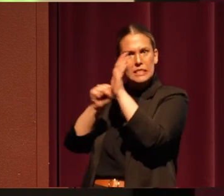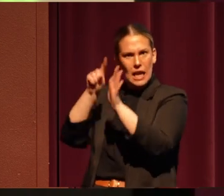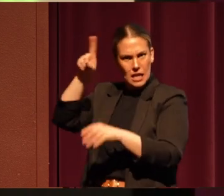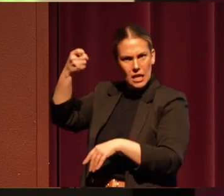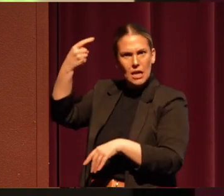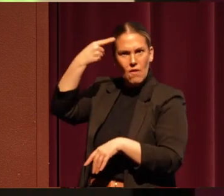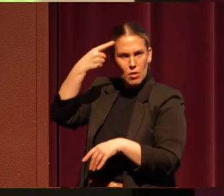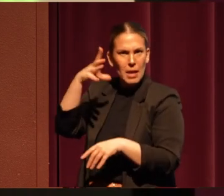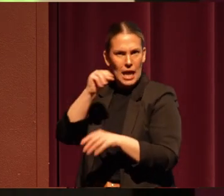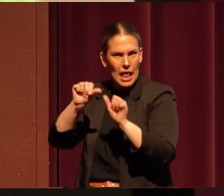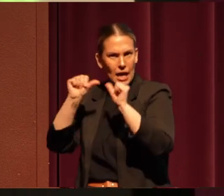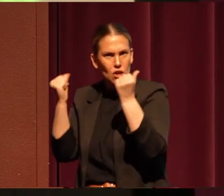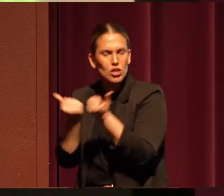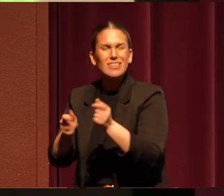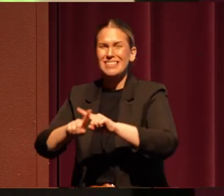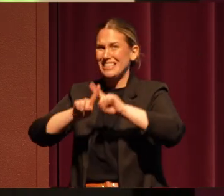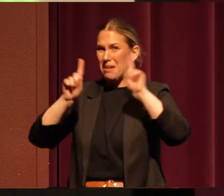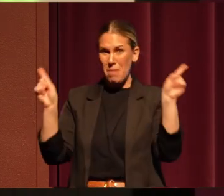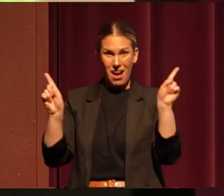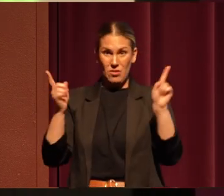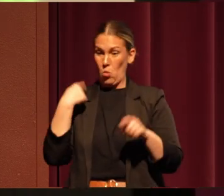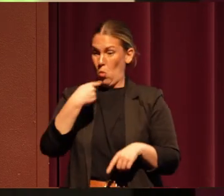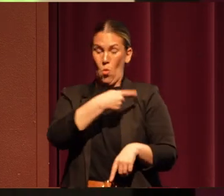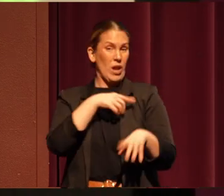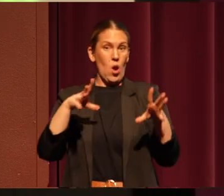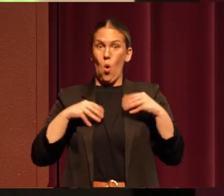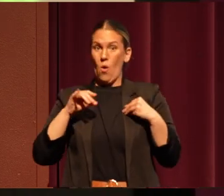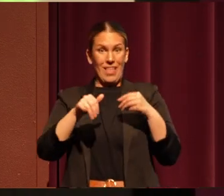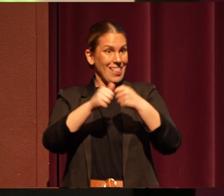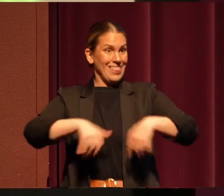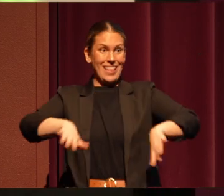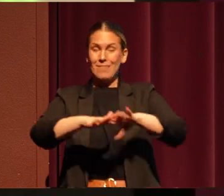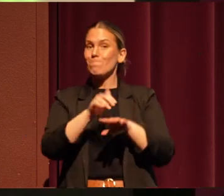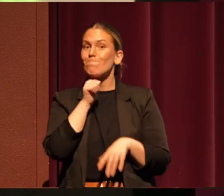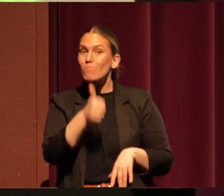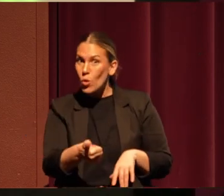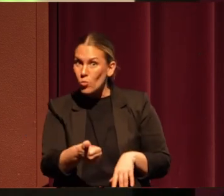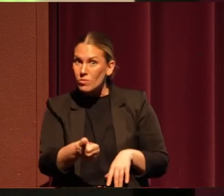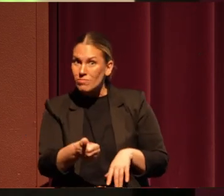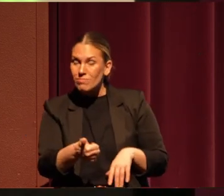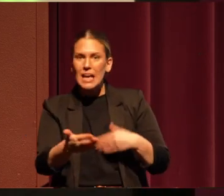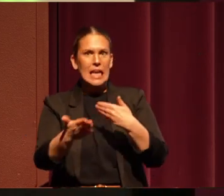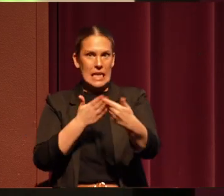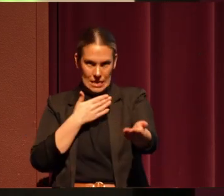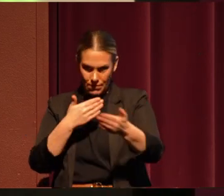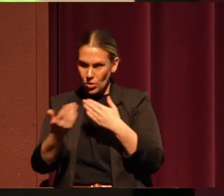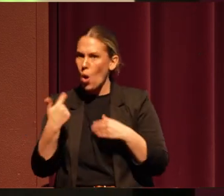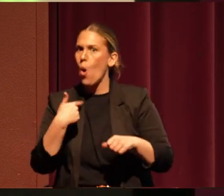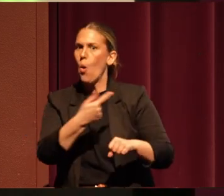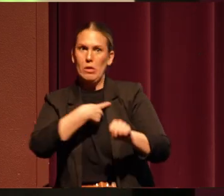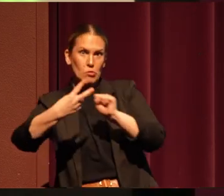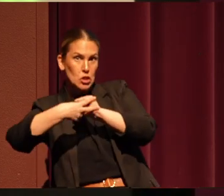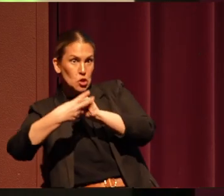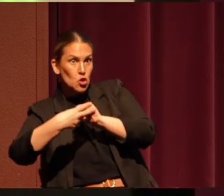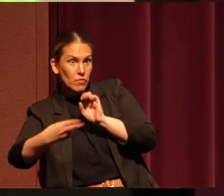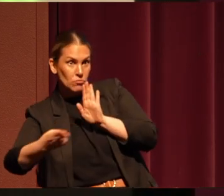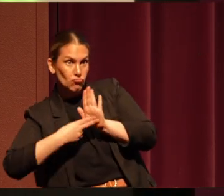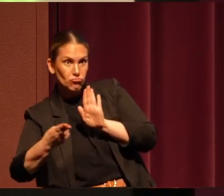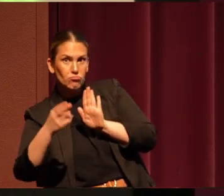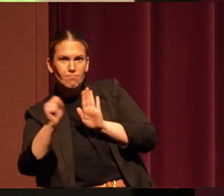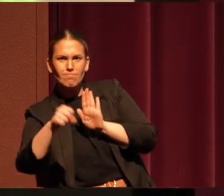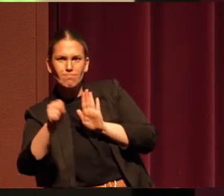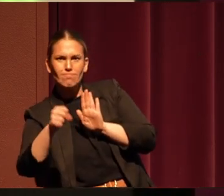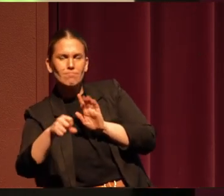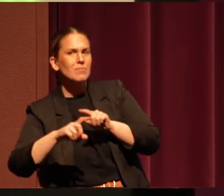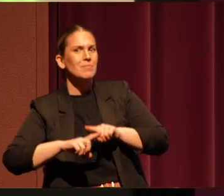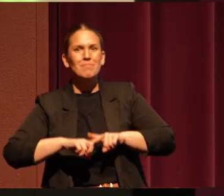But we no longer own that land, even though we reserved it in our treaty. And I'm going to get to how we lost it. But we no